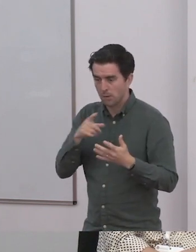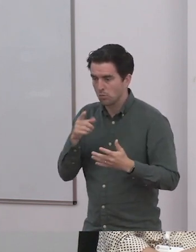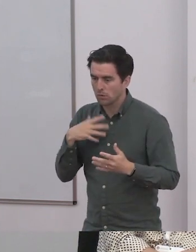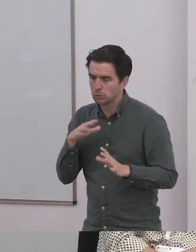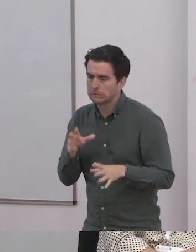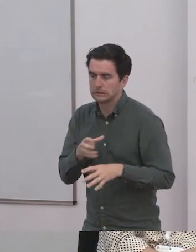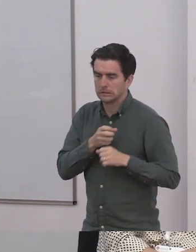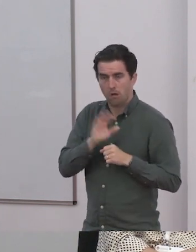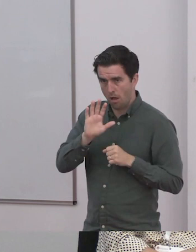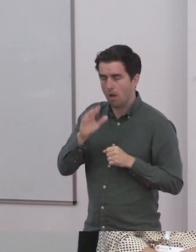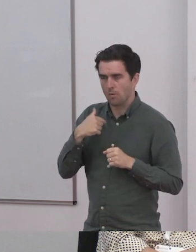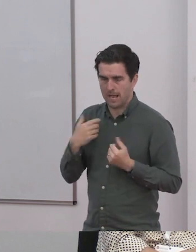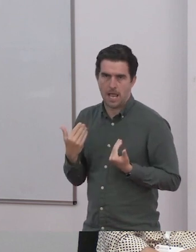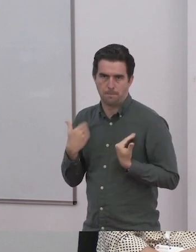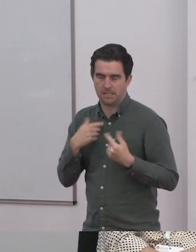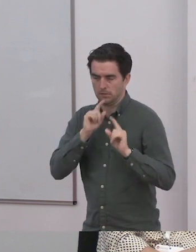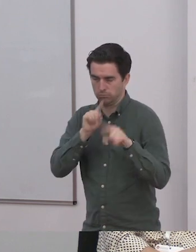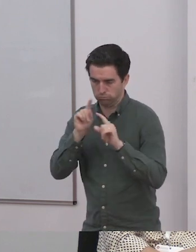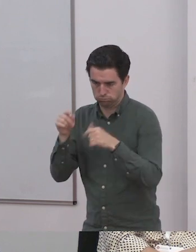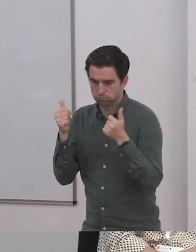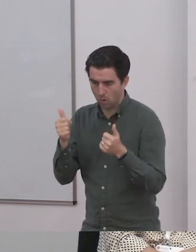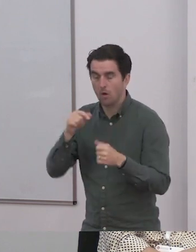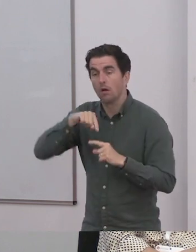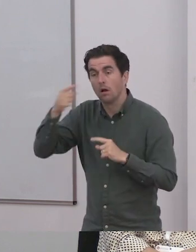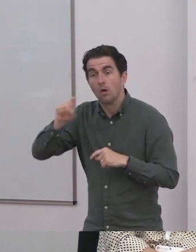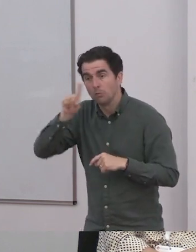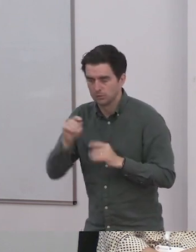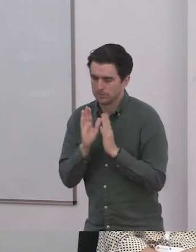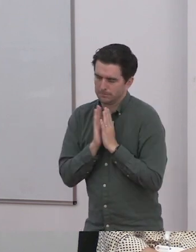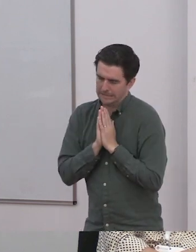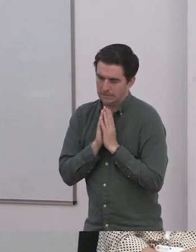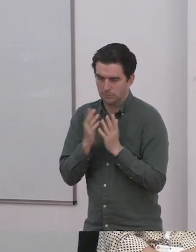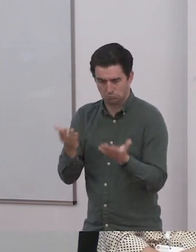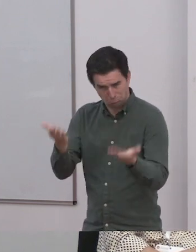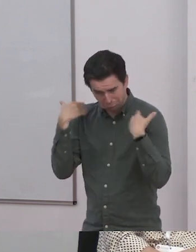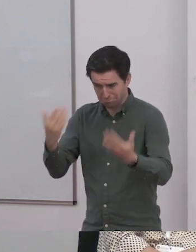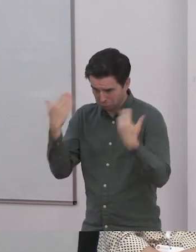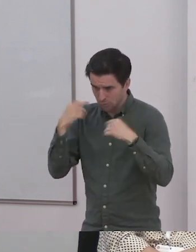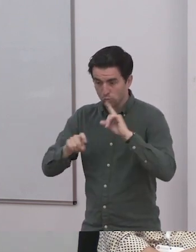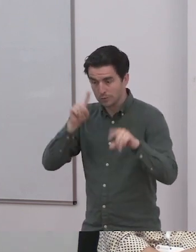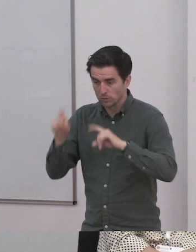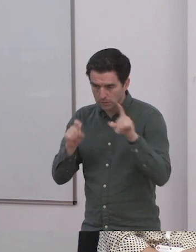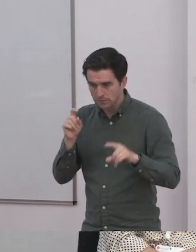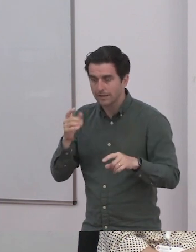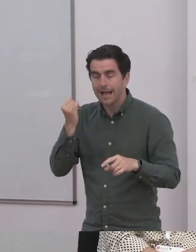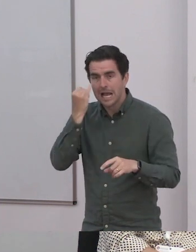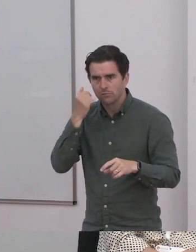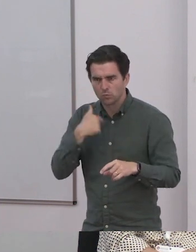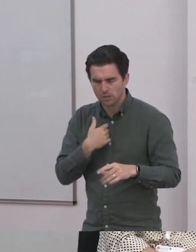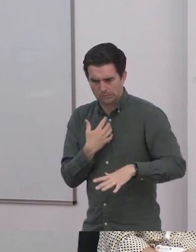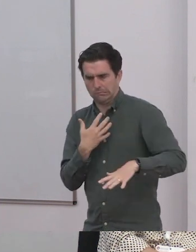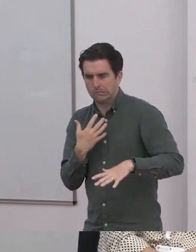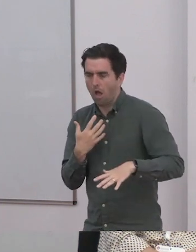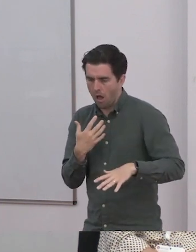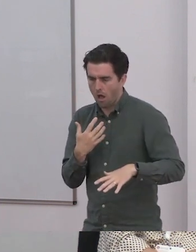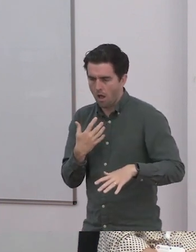if we find them intrusive, don't be offended if we say, we'll leave that one. You may ask us any question, but we don't owe you an